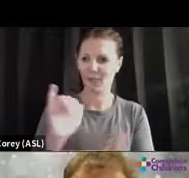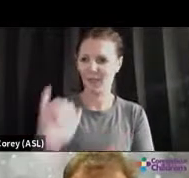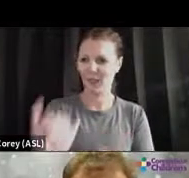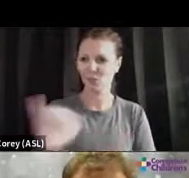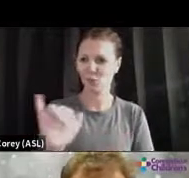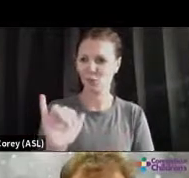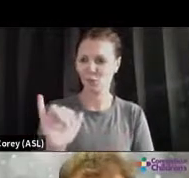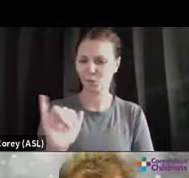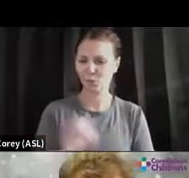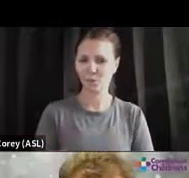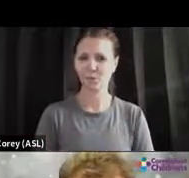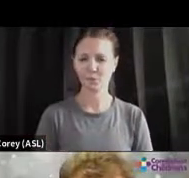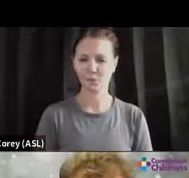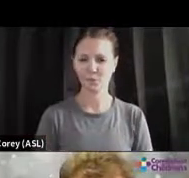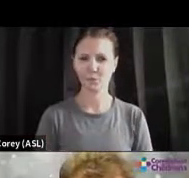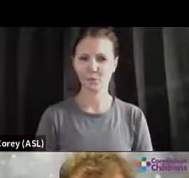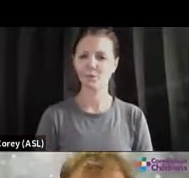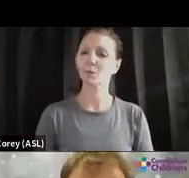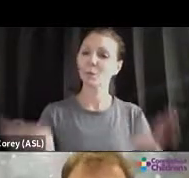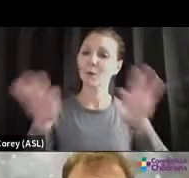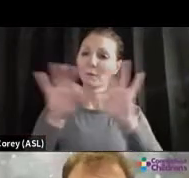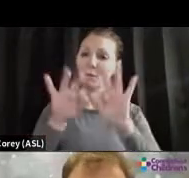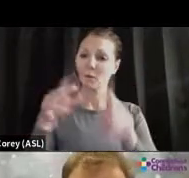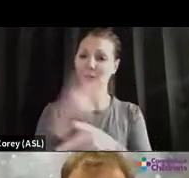So please, please take care of yourselves.